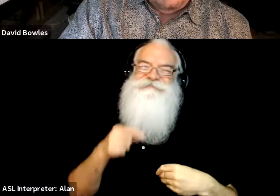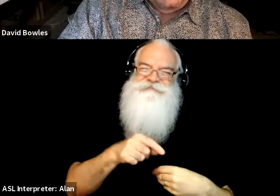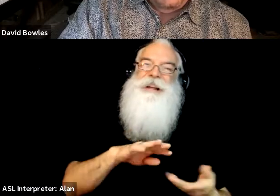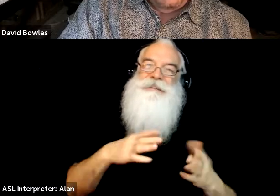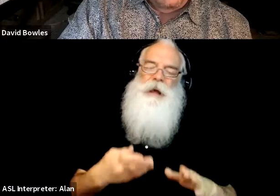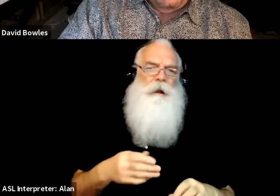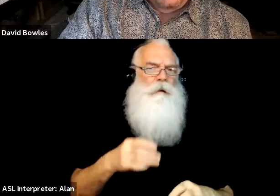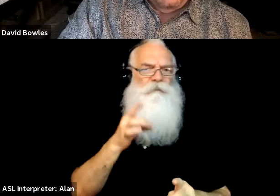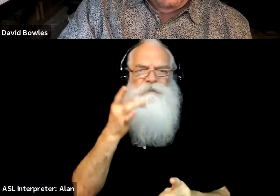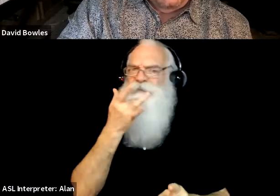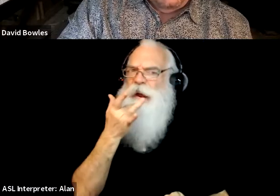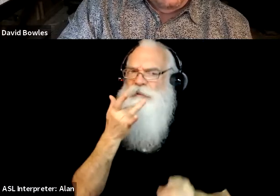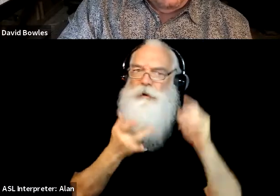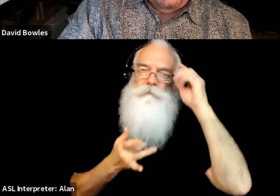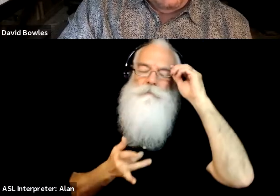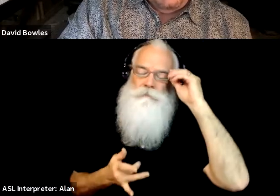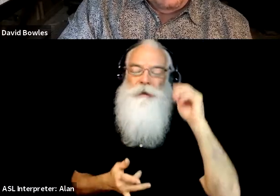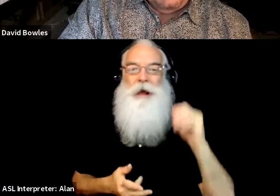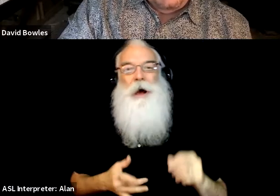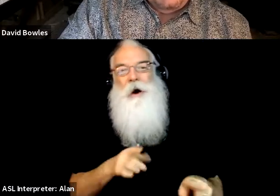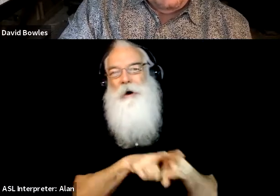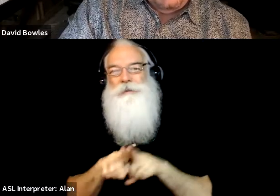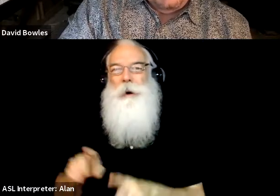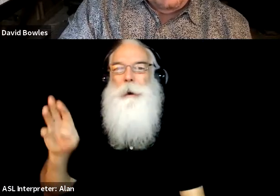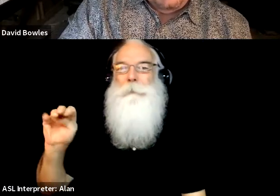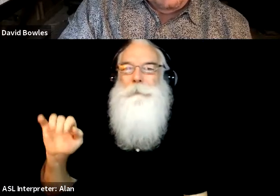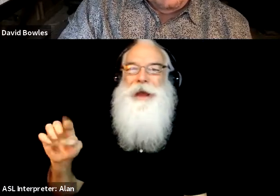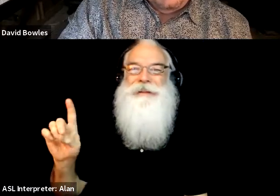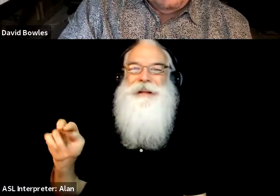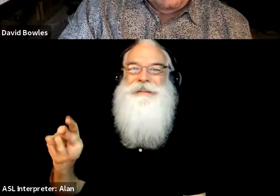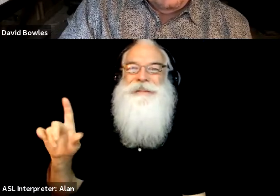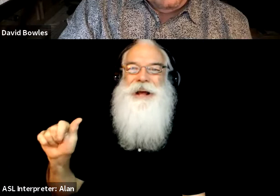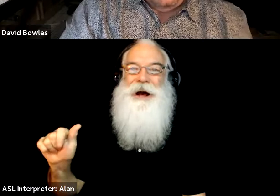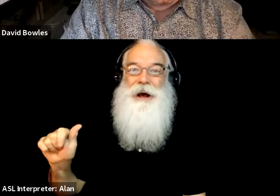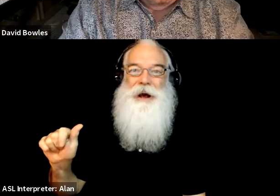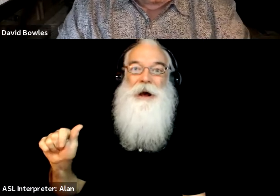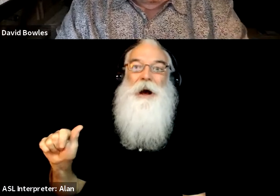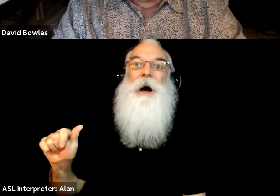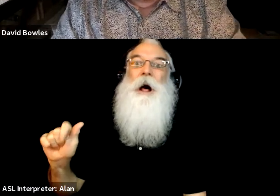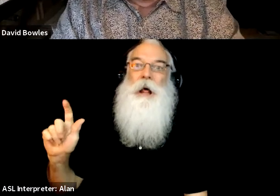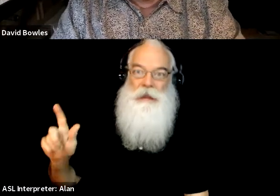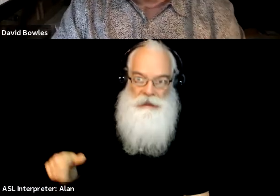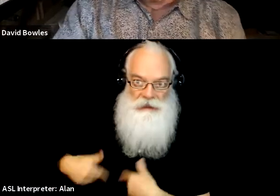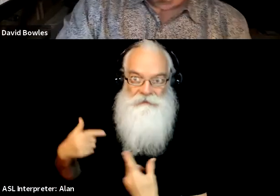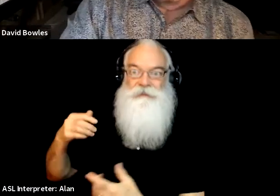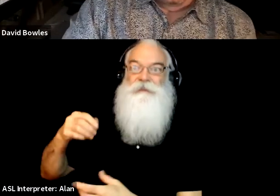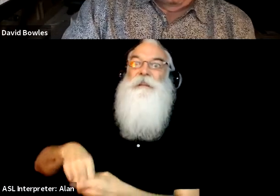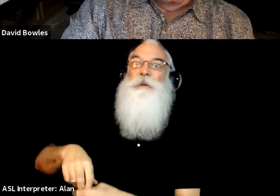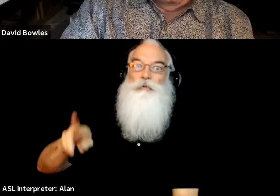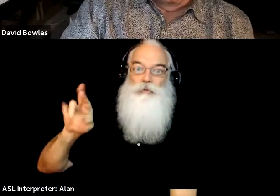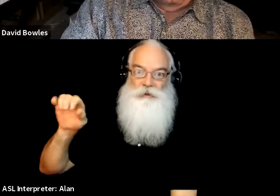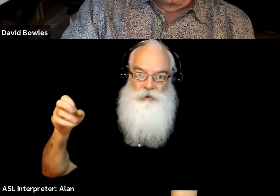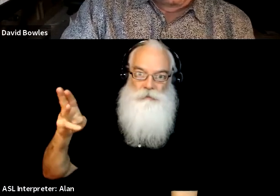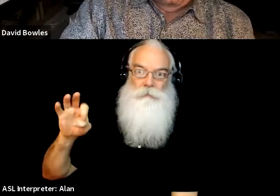I am also lucky that Meg Medina does live in Richmond. So I've been able to spend time with her and